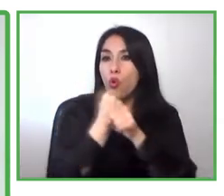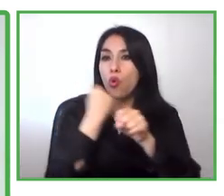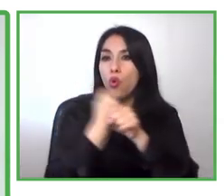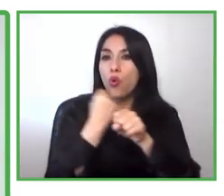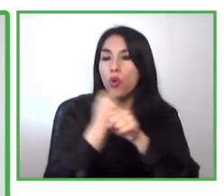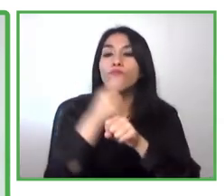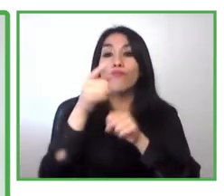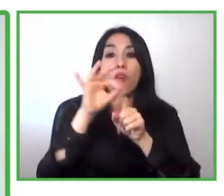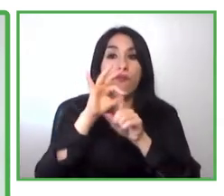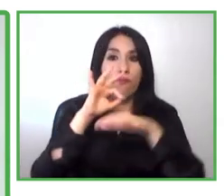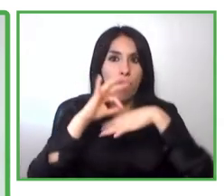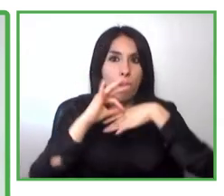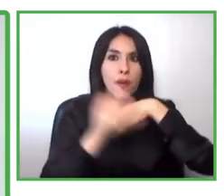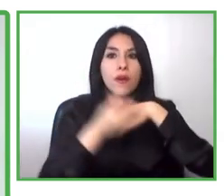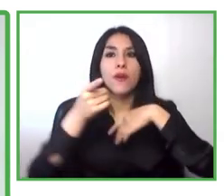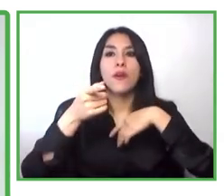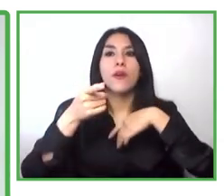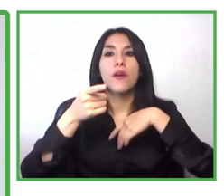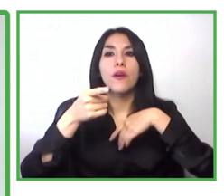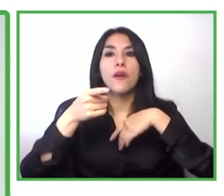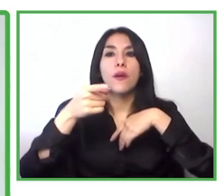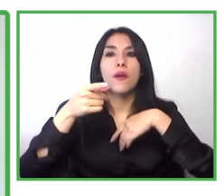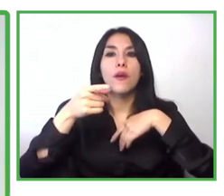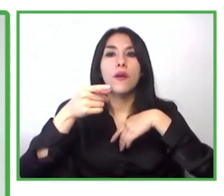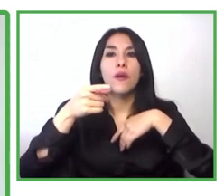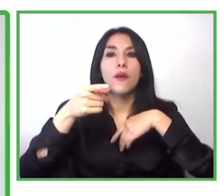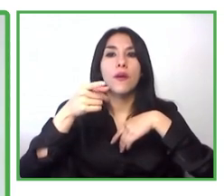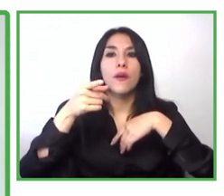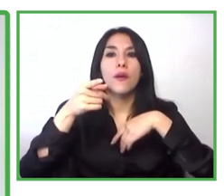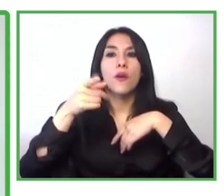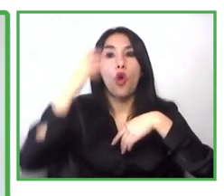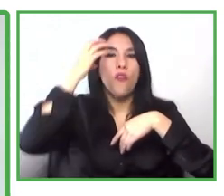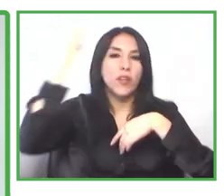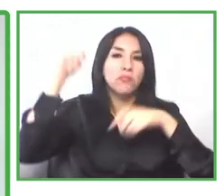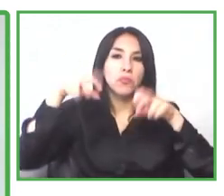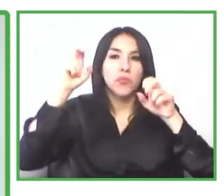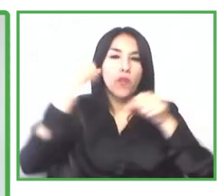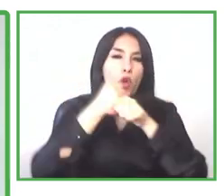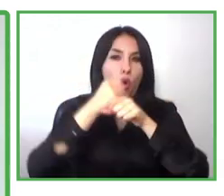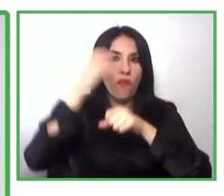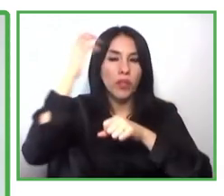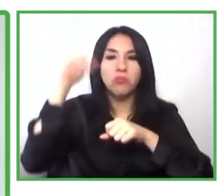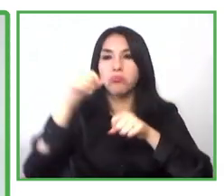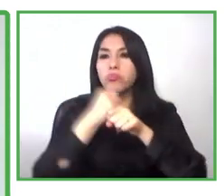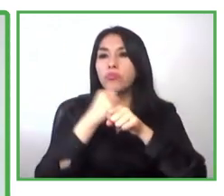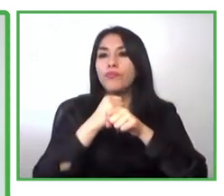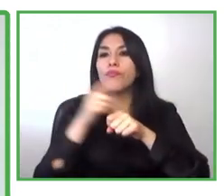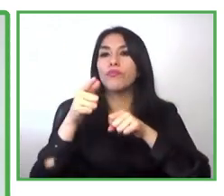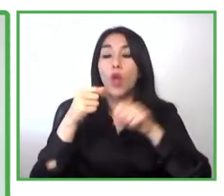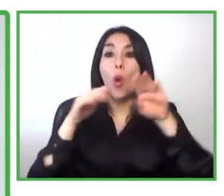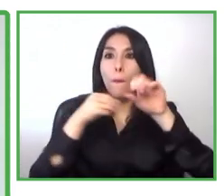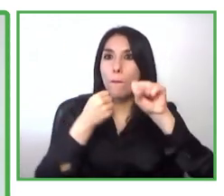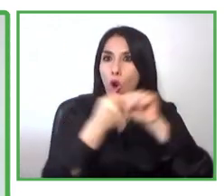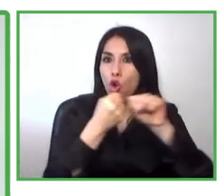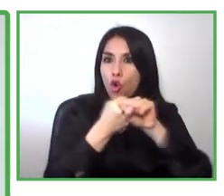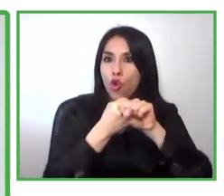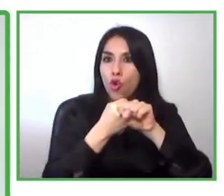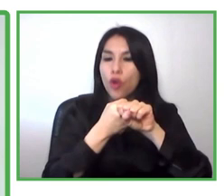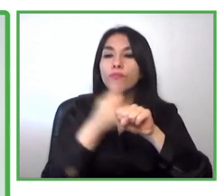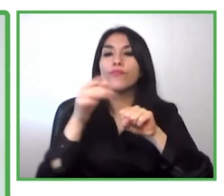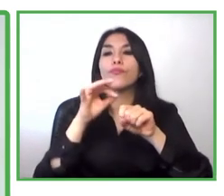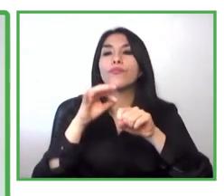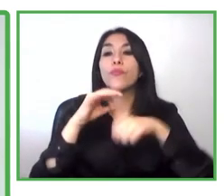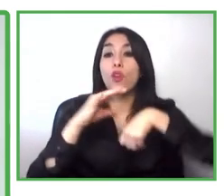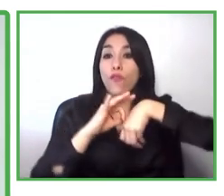about the social inclusion of people with with disabilities and supporting the project implementation in congo he is consulting in